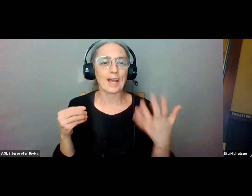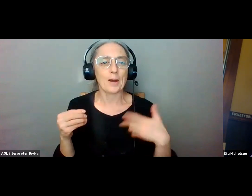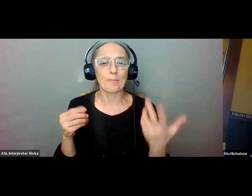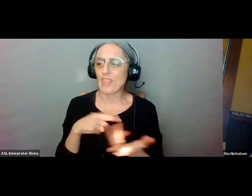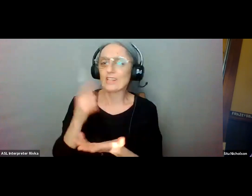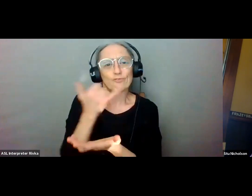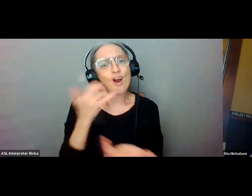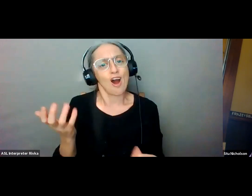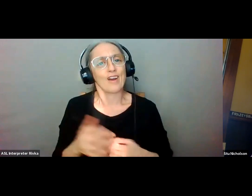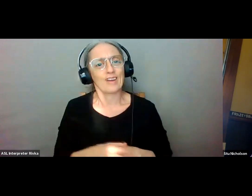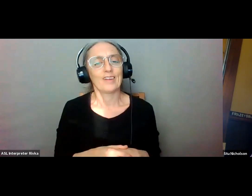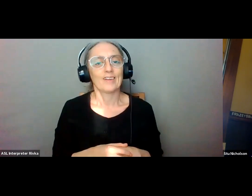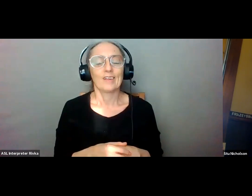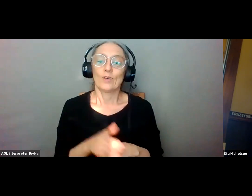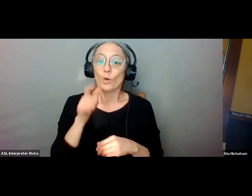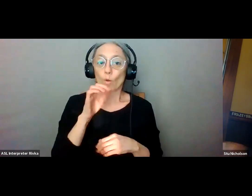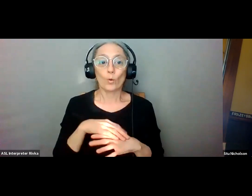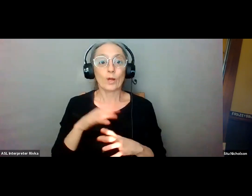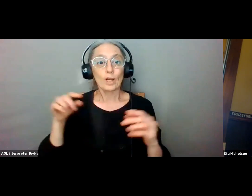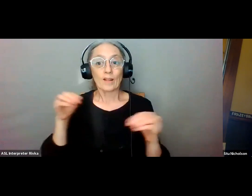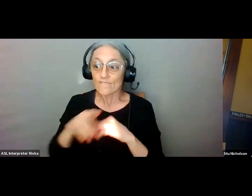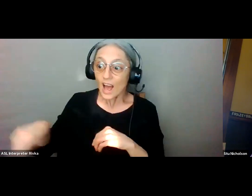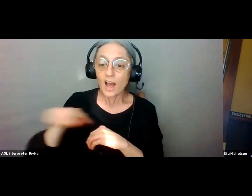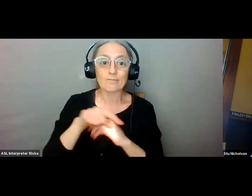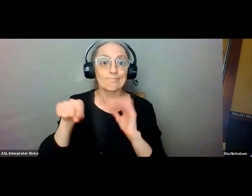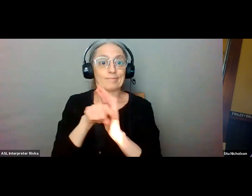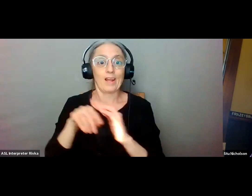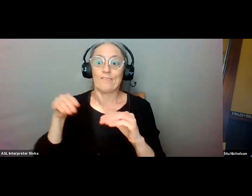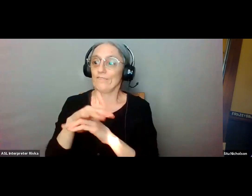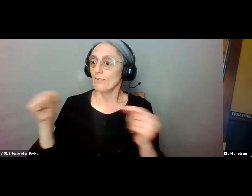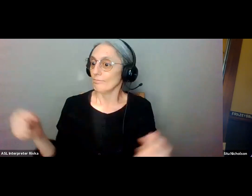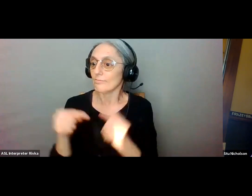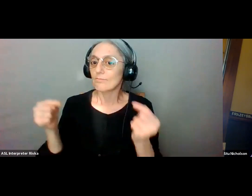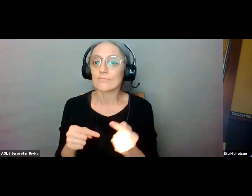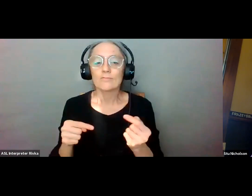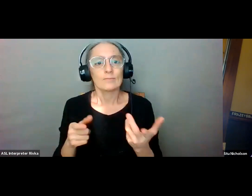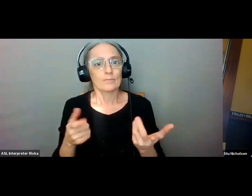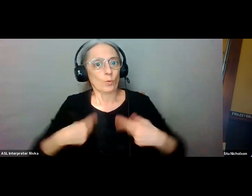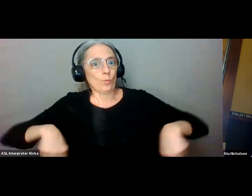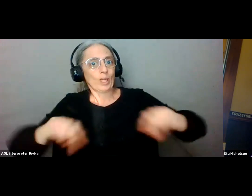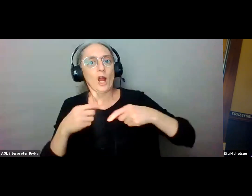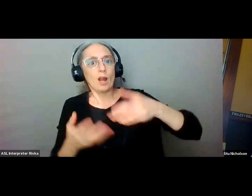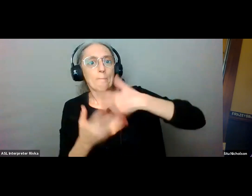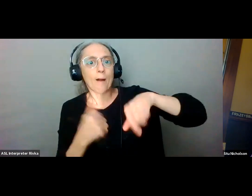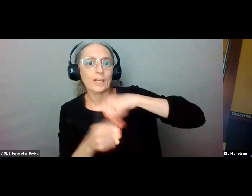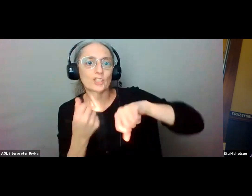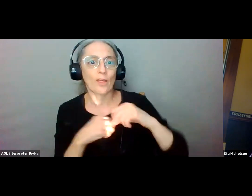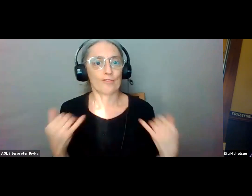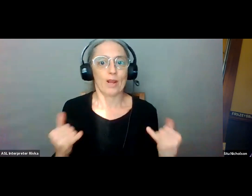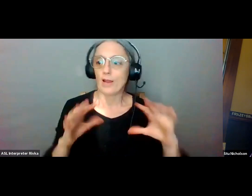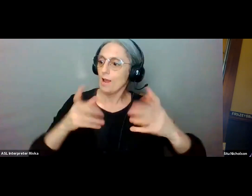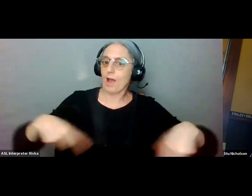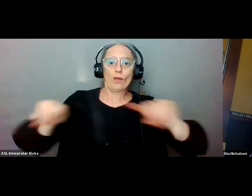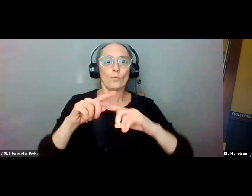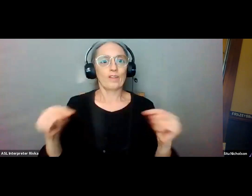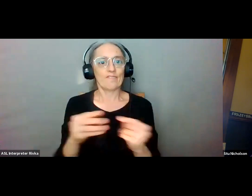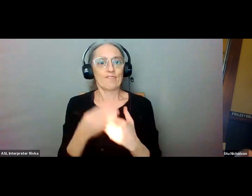people that that that you know we we are among among each other right now um you know and you know if you if you can't